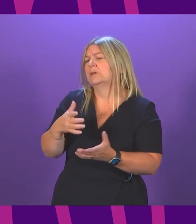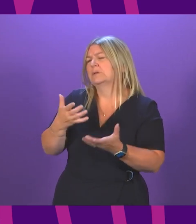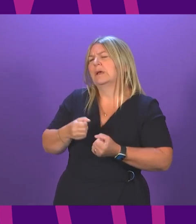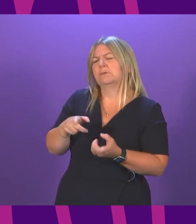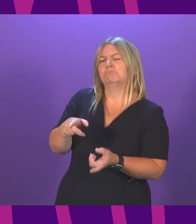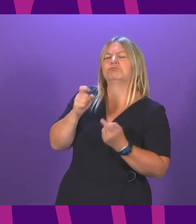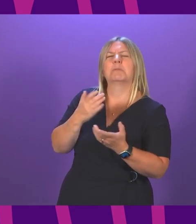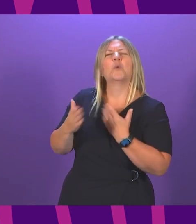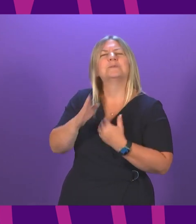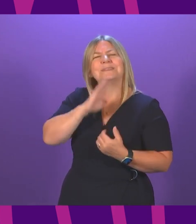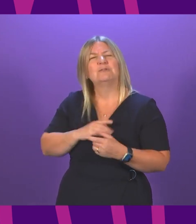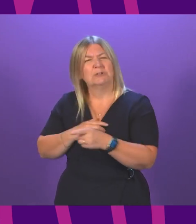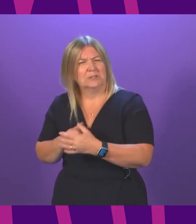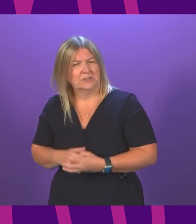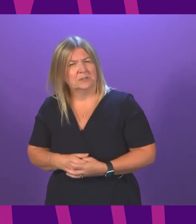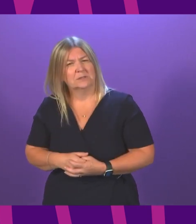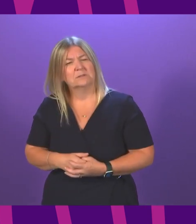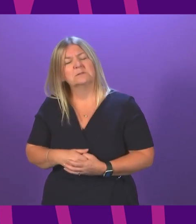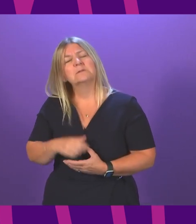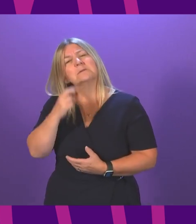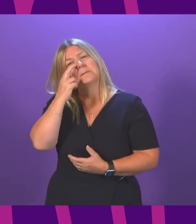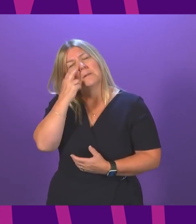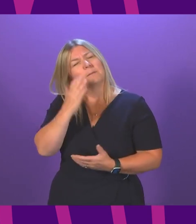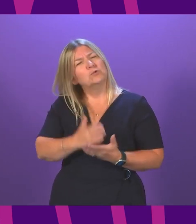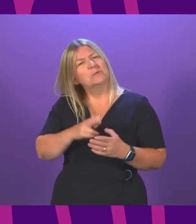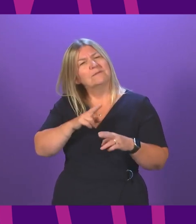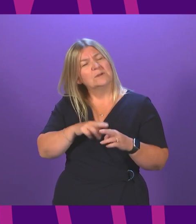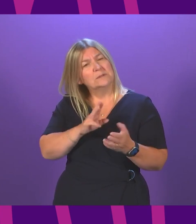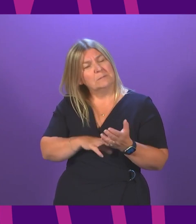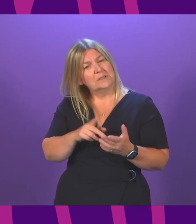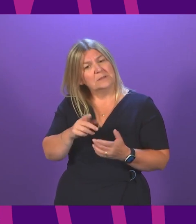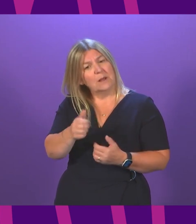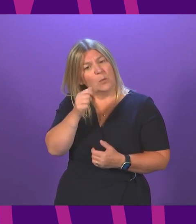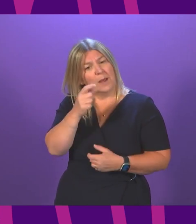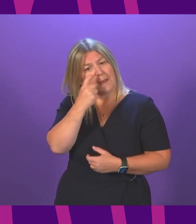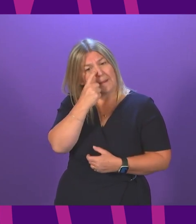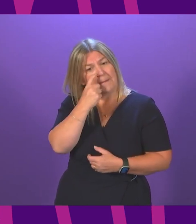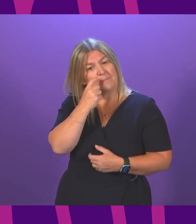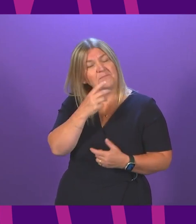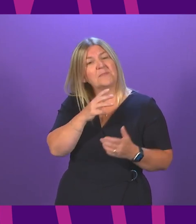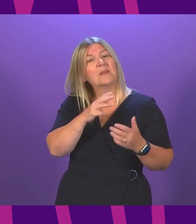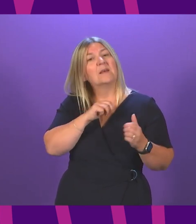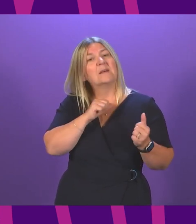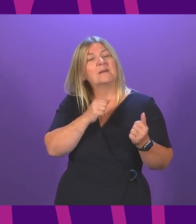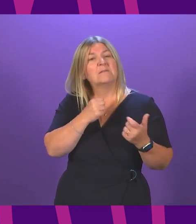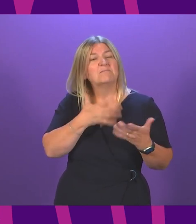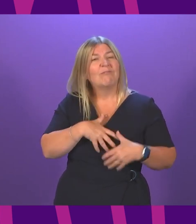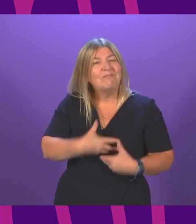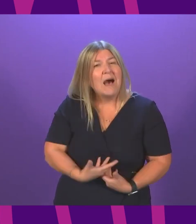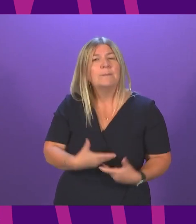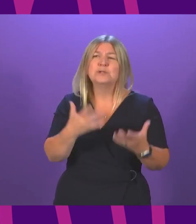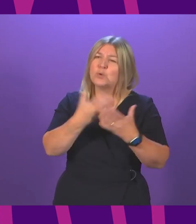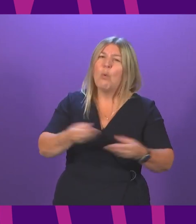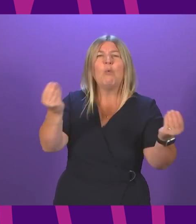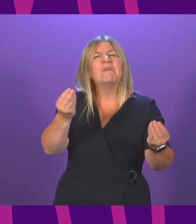For the avoidance of doubt, am sure the First Minister is aware that the Famine Song contains the words, The Famine is over, why don't you go home?